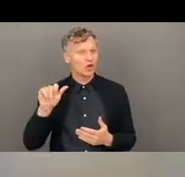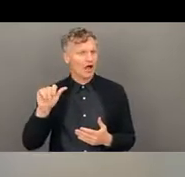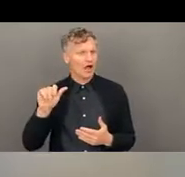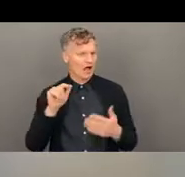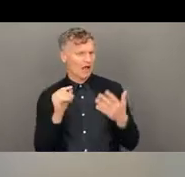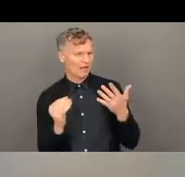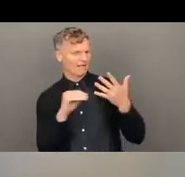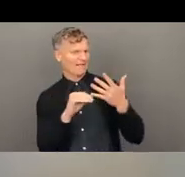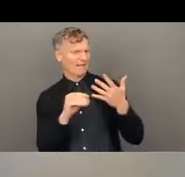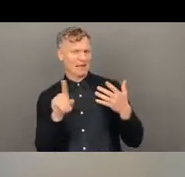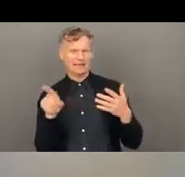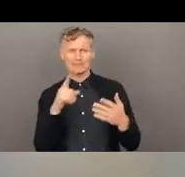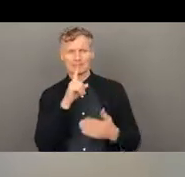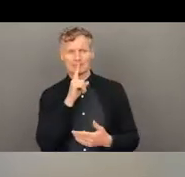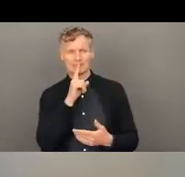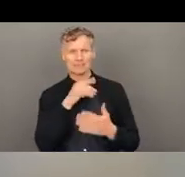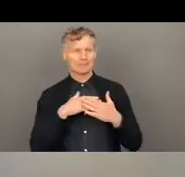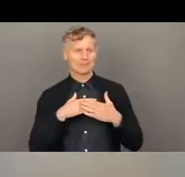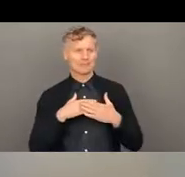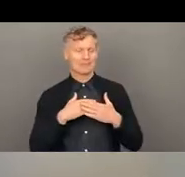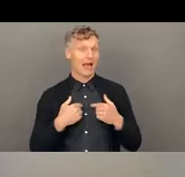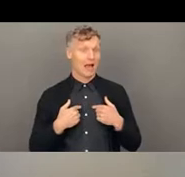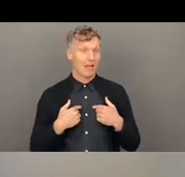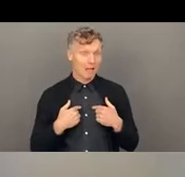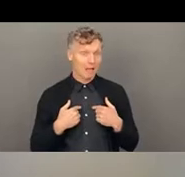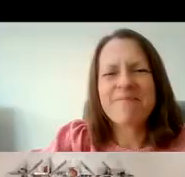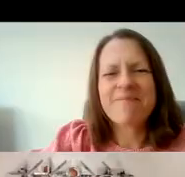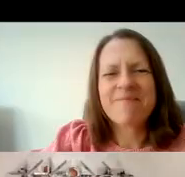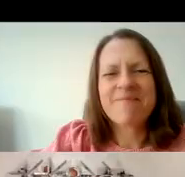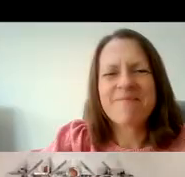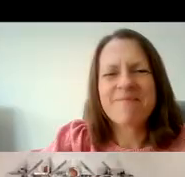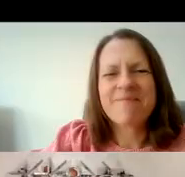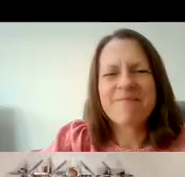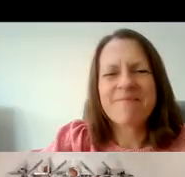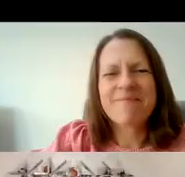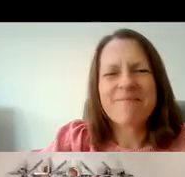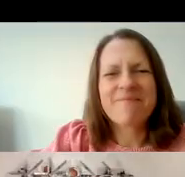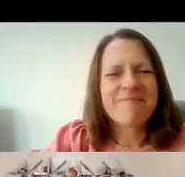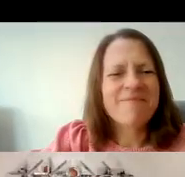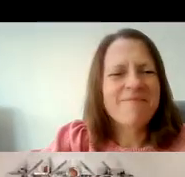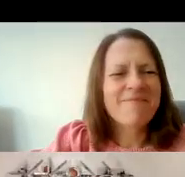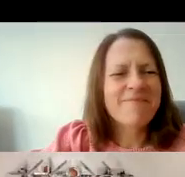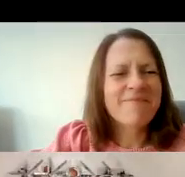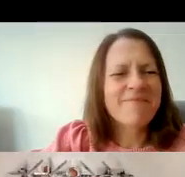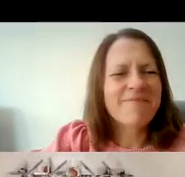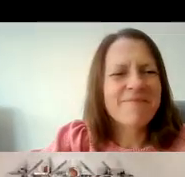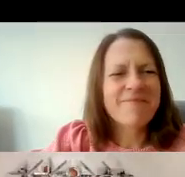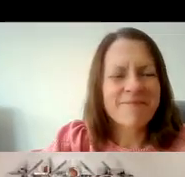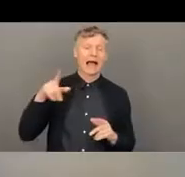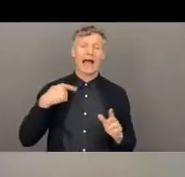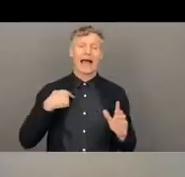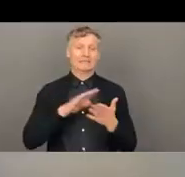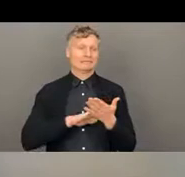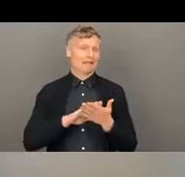anything. Oh, I didn't even realize. Sorry, I'm very sorry. Didn't put his camera on. it's his own fault. I was, I was busy writing notes.